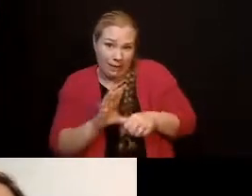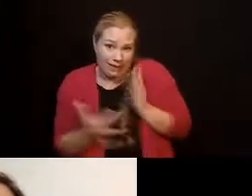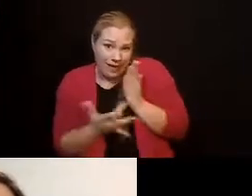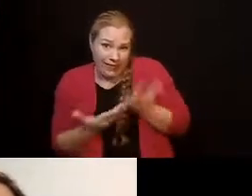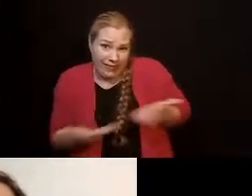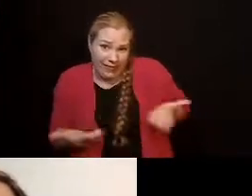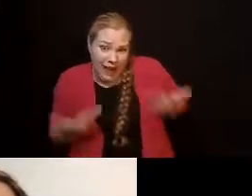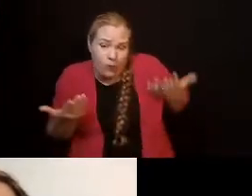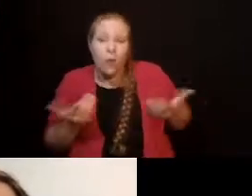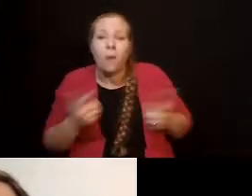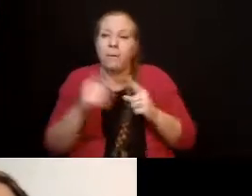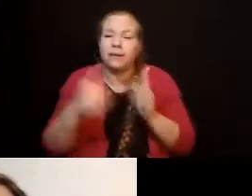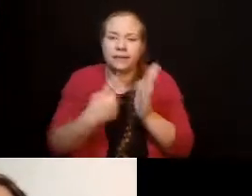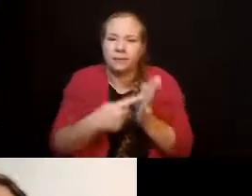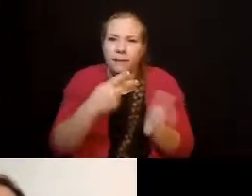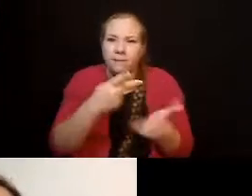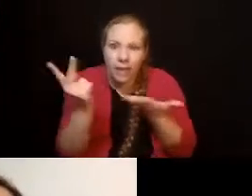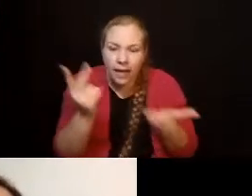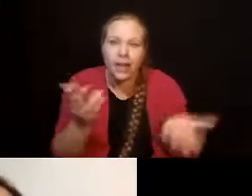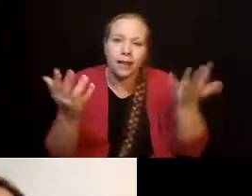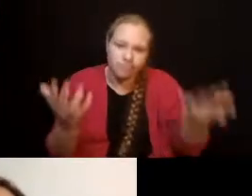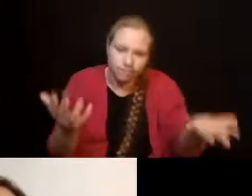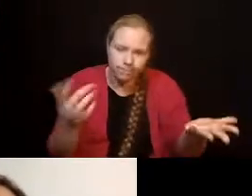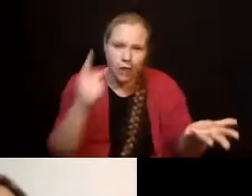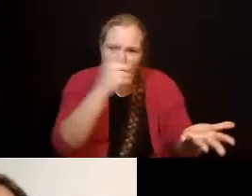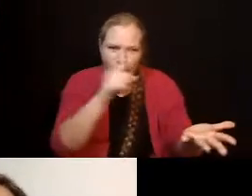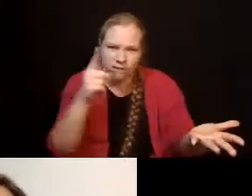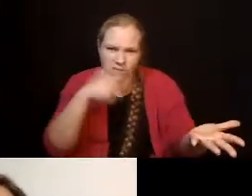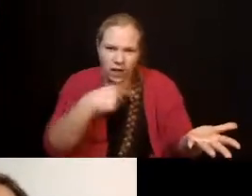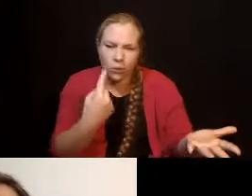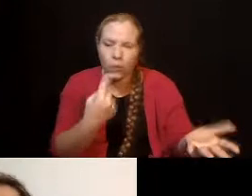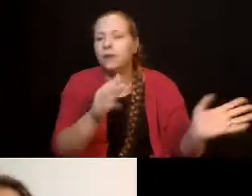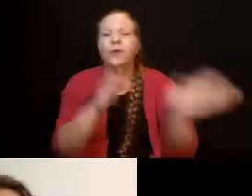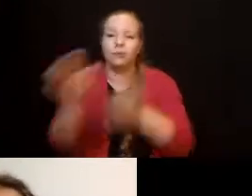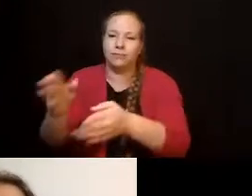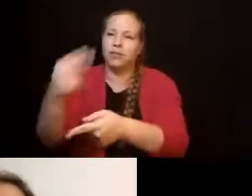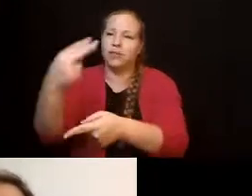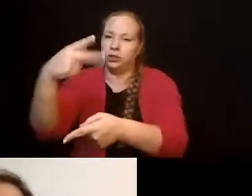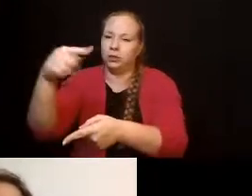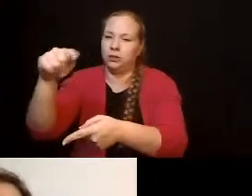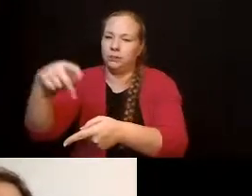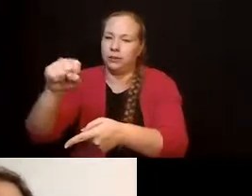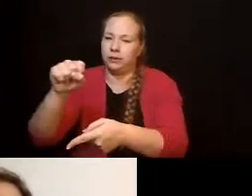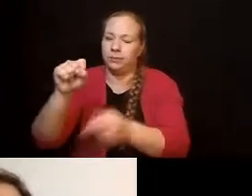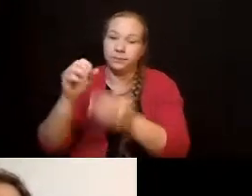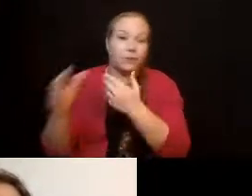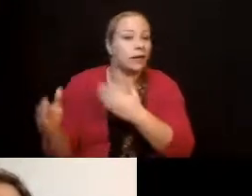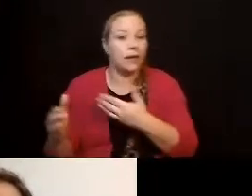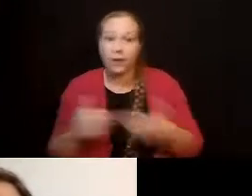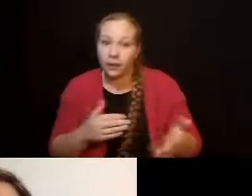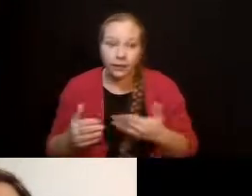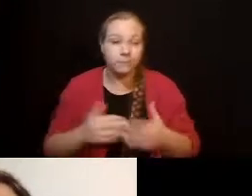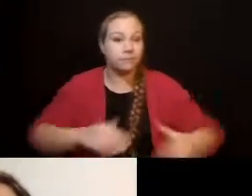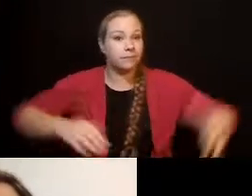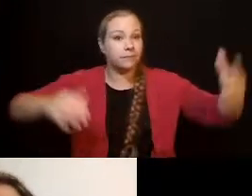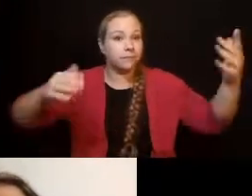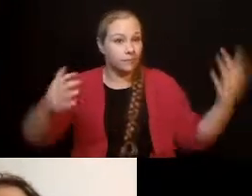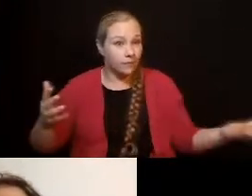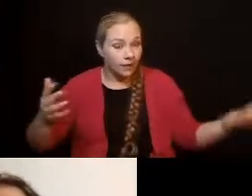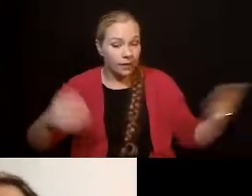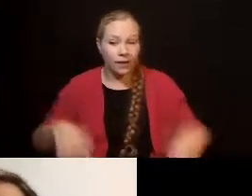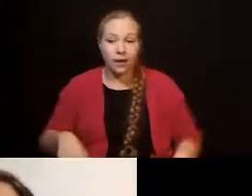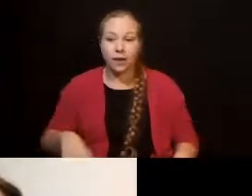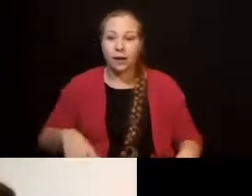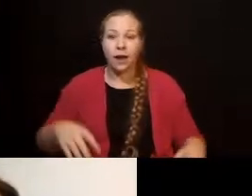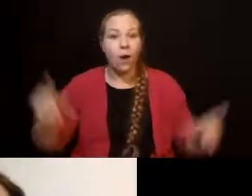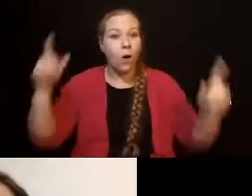put it all together, right, hopefully we reach our goal. And back 10 years ago, 11 years